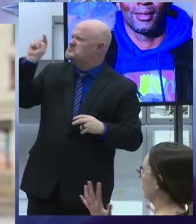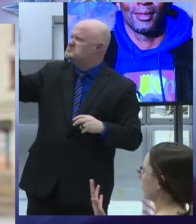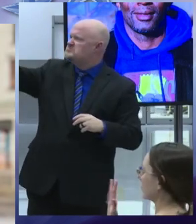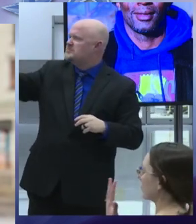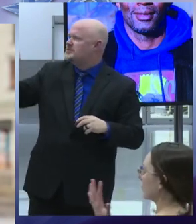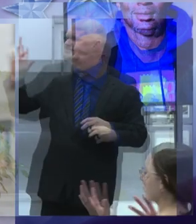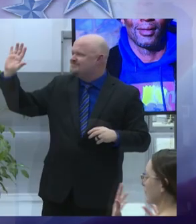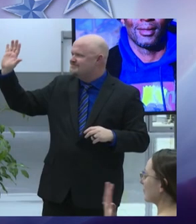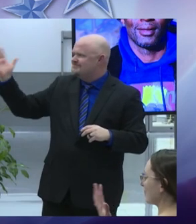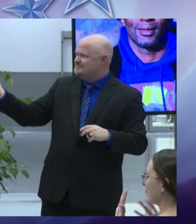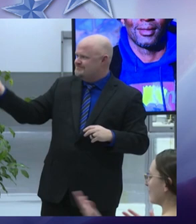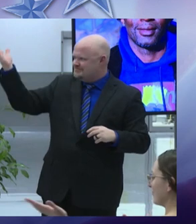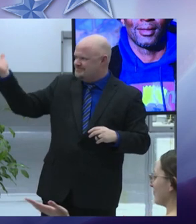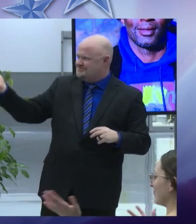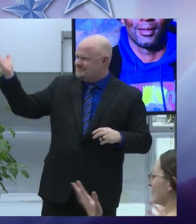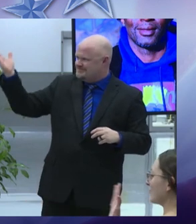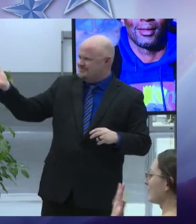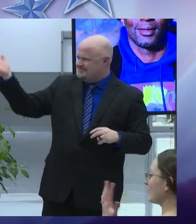okay stand up